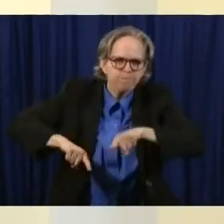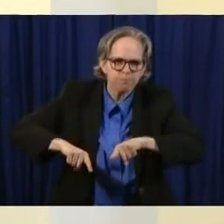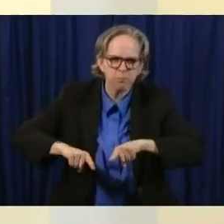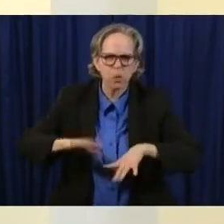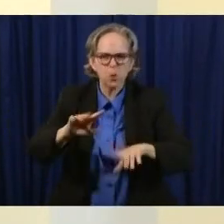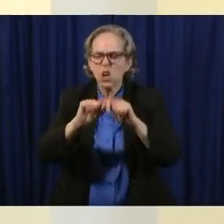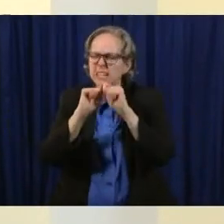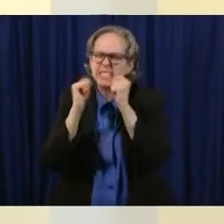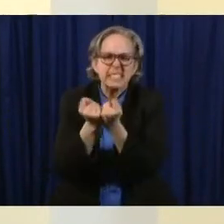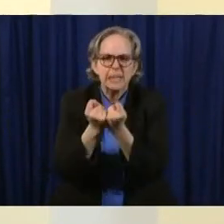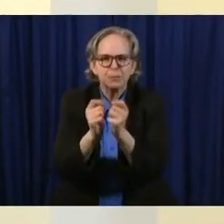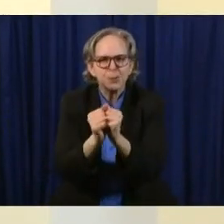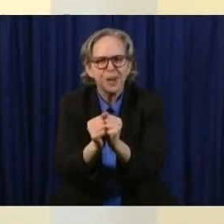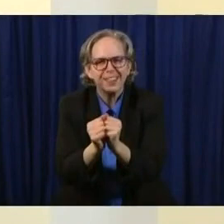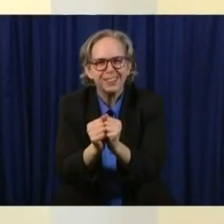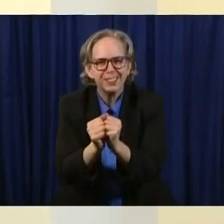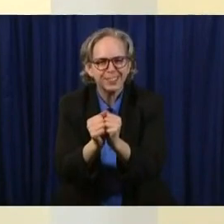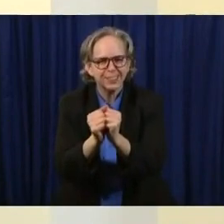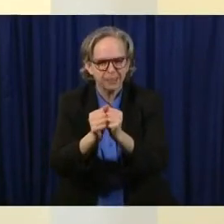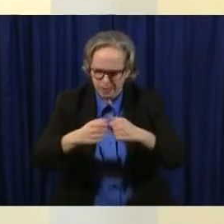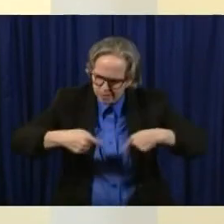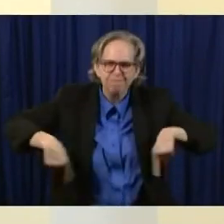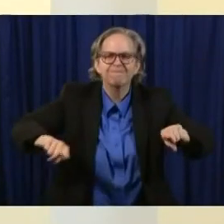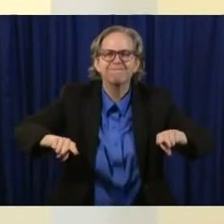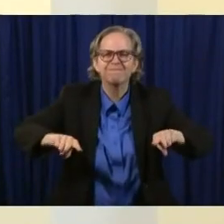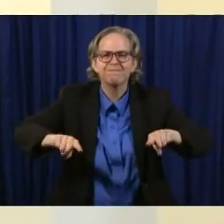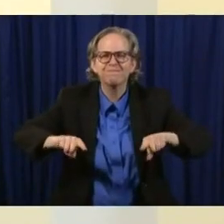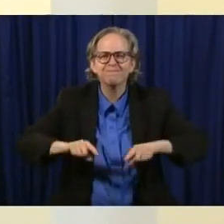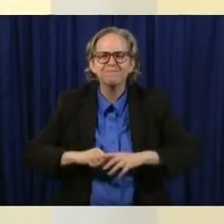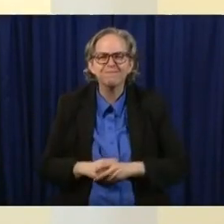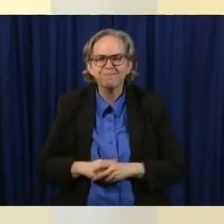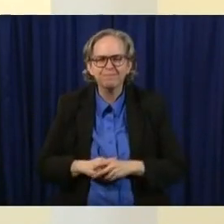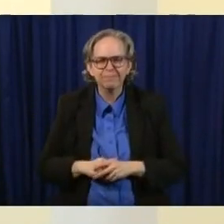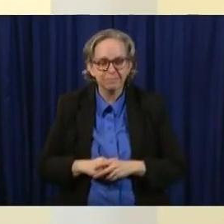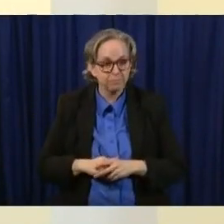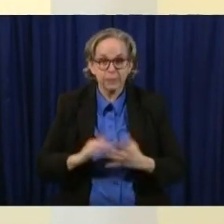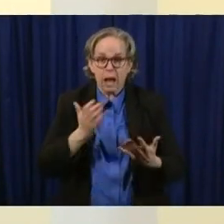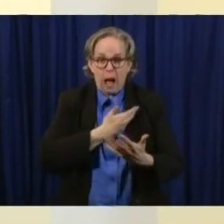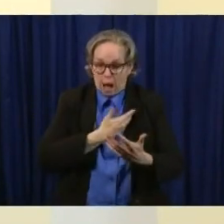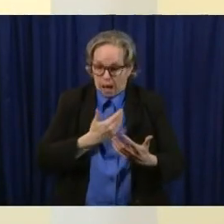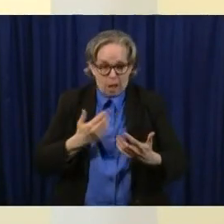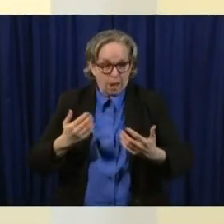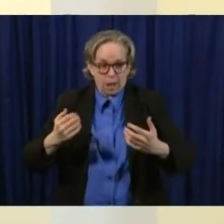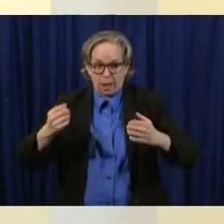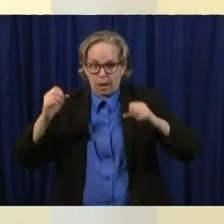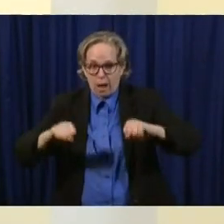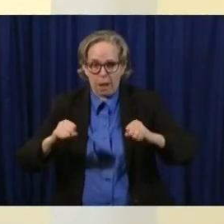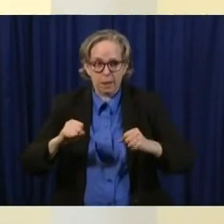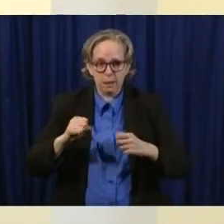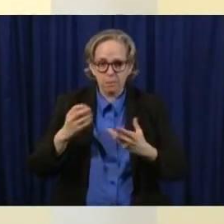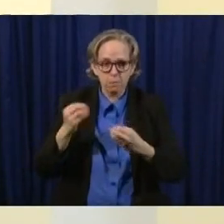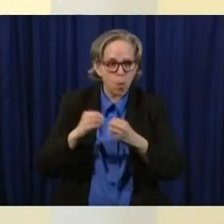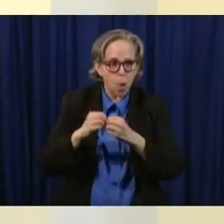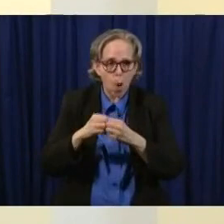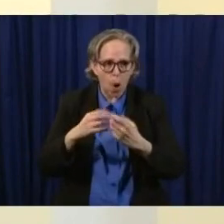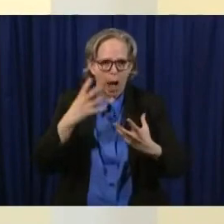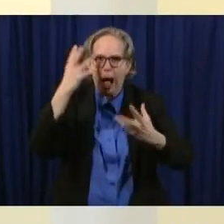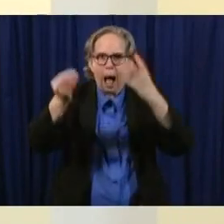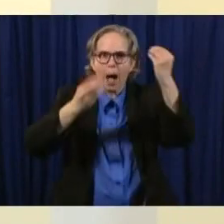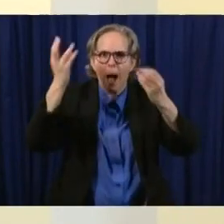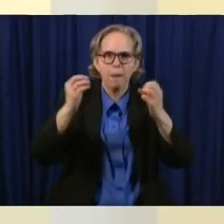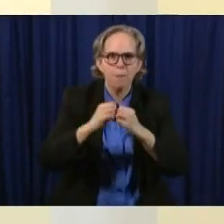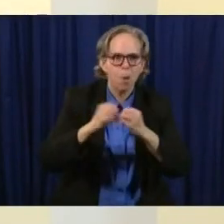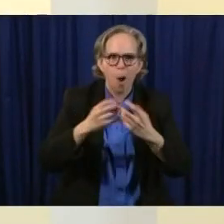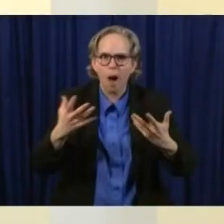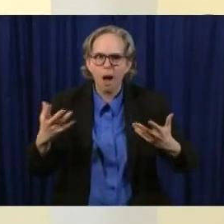our outcomes going forward our ability to get around and move around and do more the more we do this the sooner